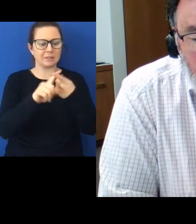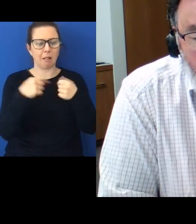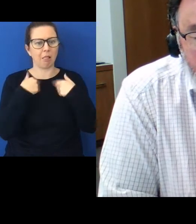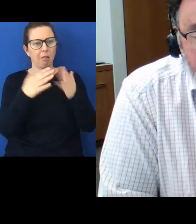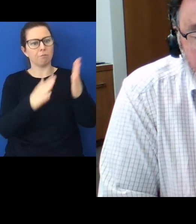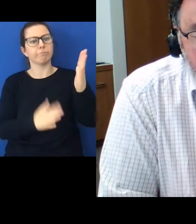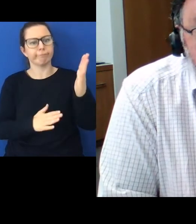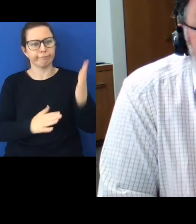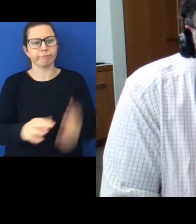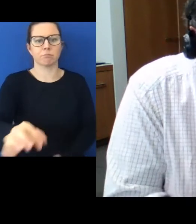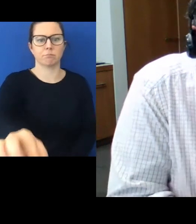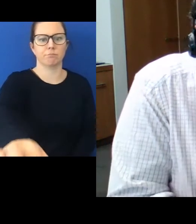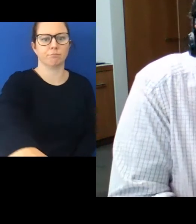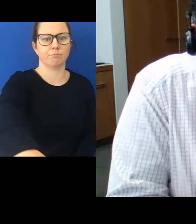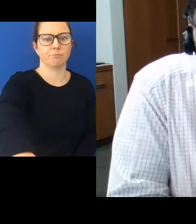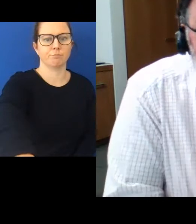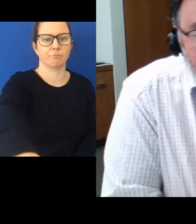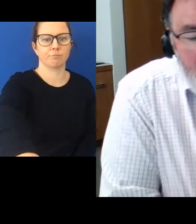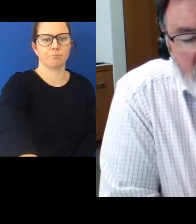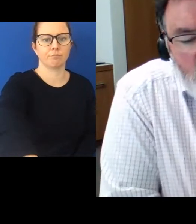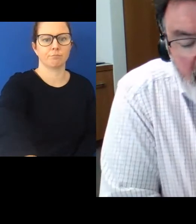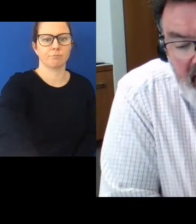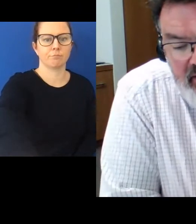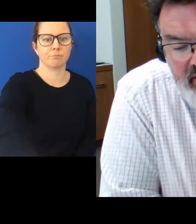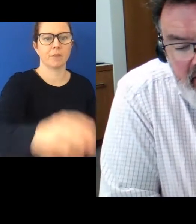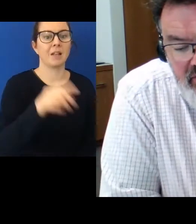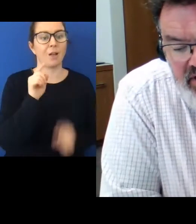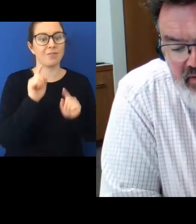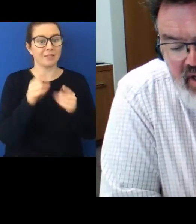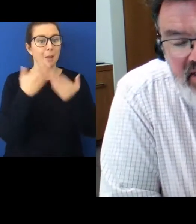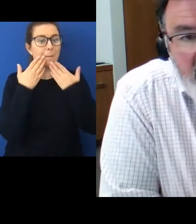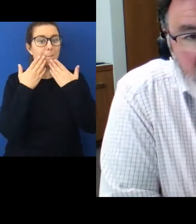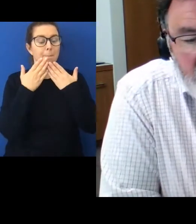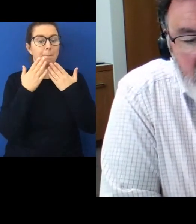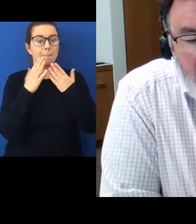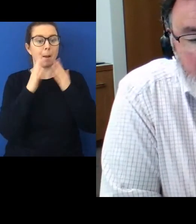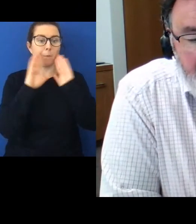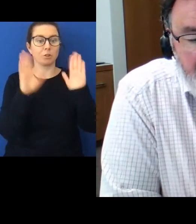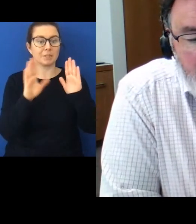All right, so that's that. That's modern context. Let me then talk about the Treaty of Waitangi,